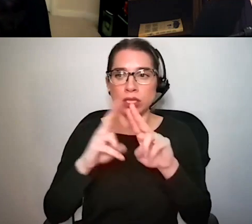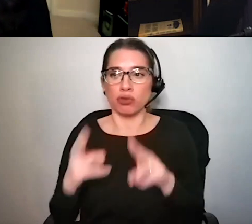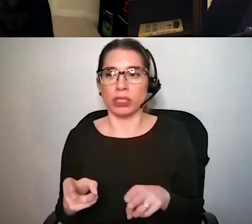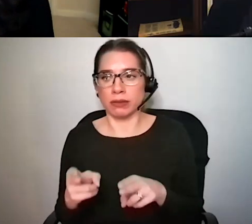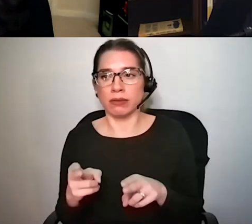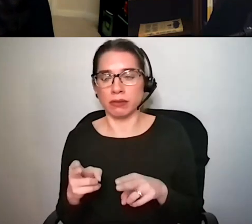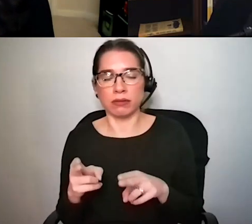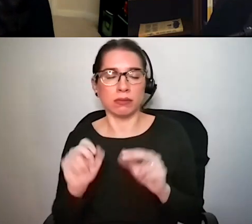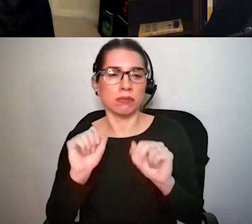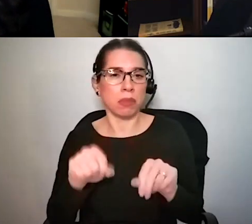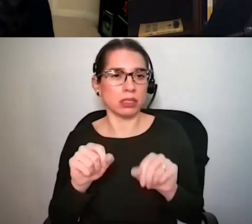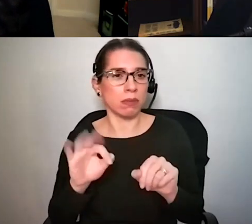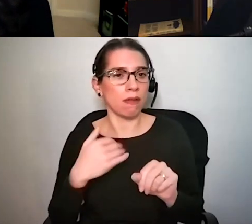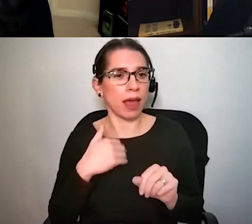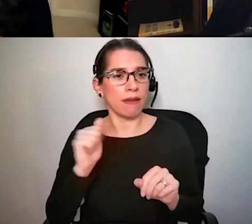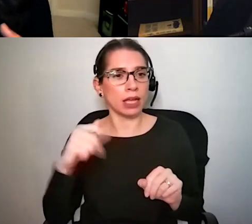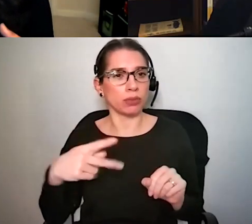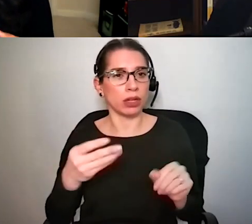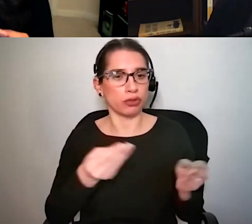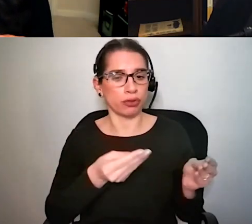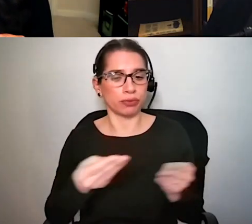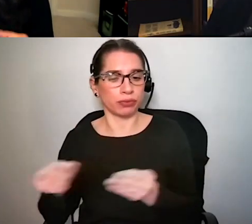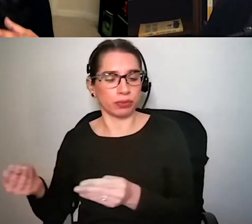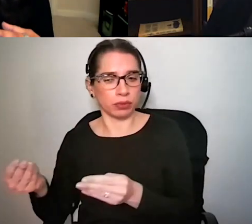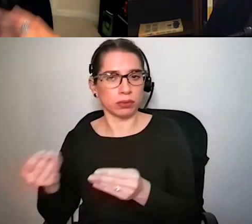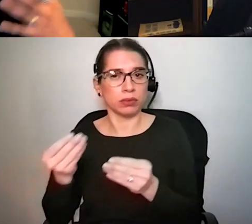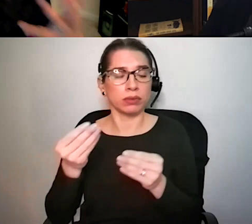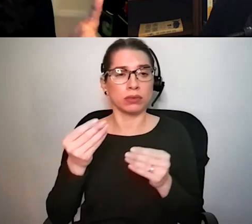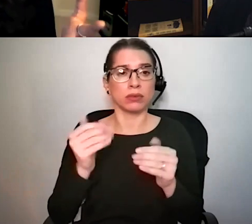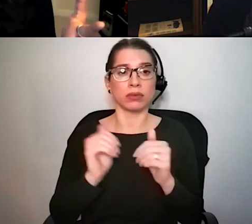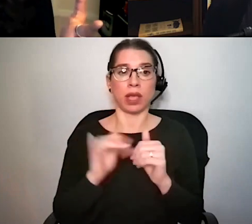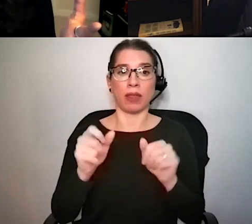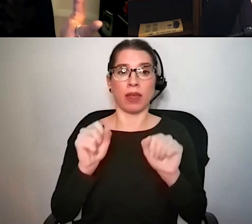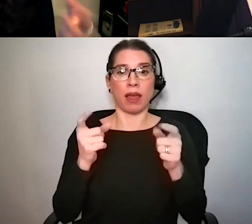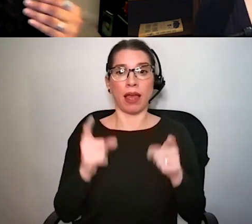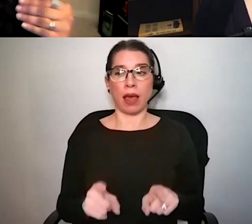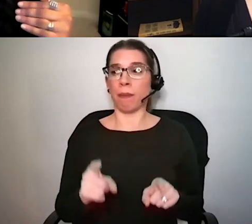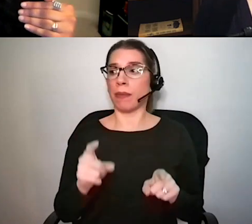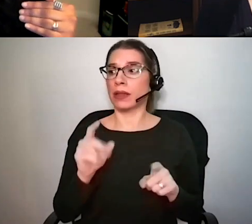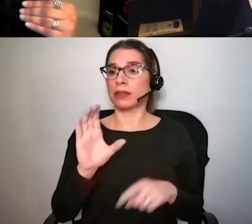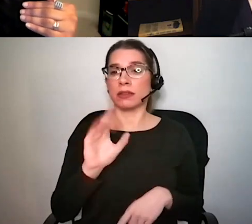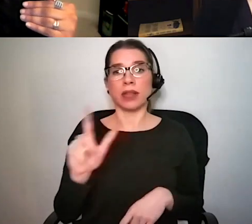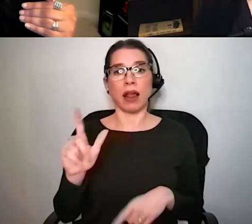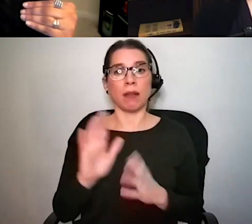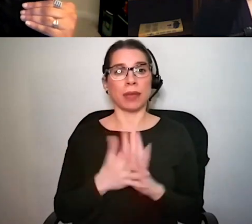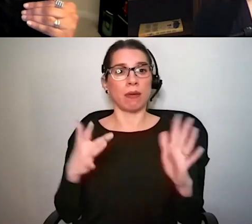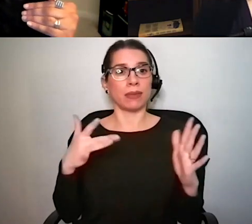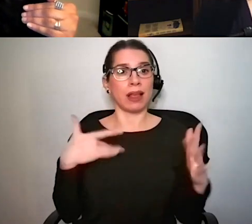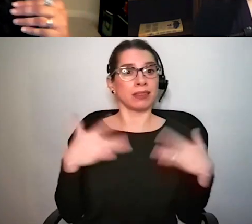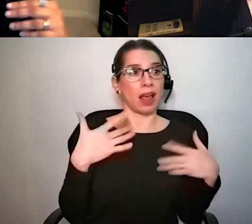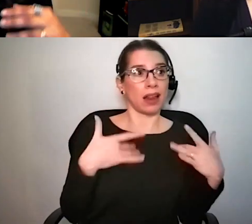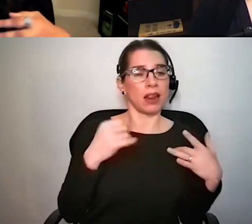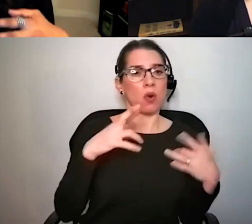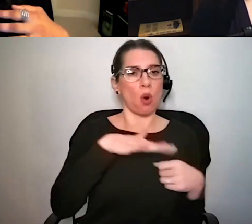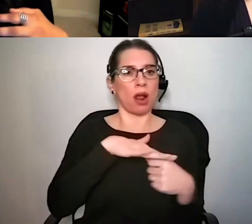potential and so the way that that happens is that you can have excitation of the cell or you can have inhibition of the